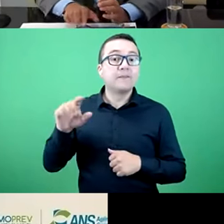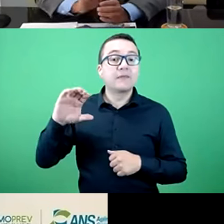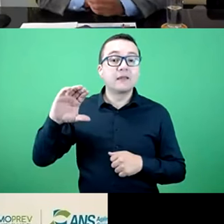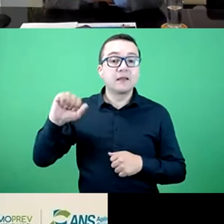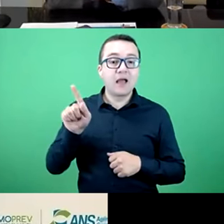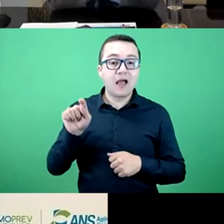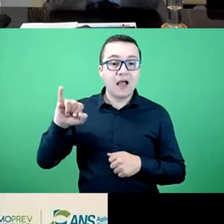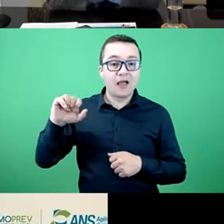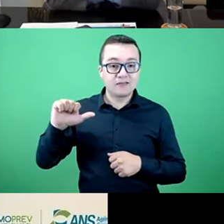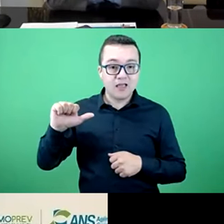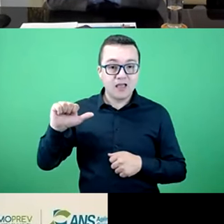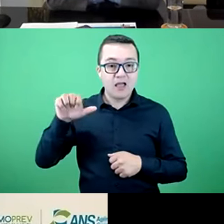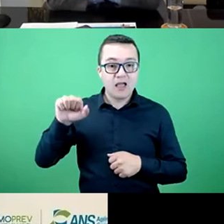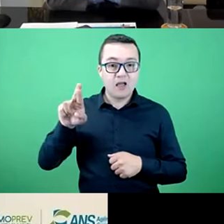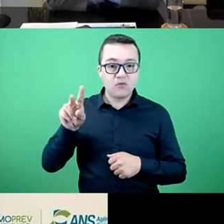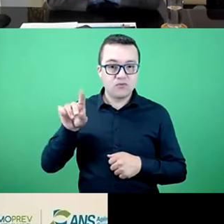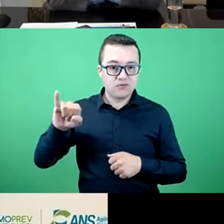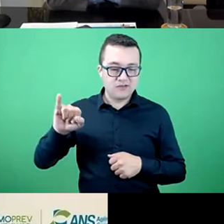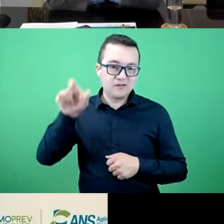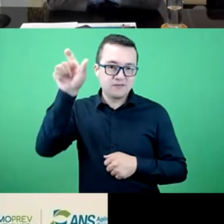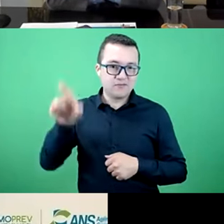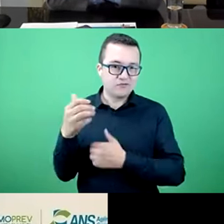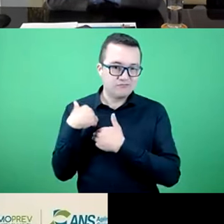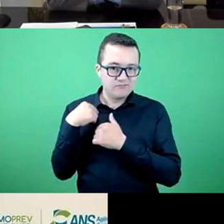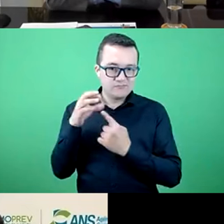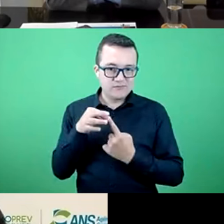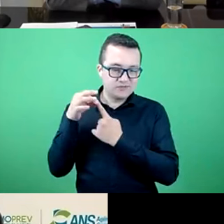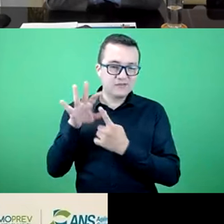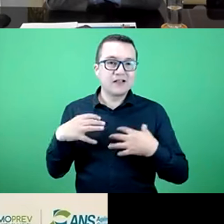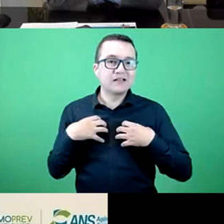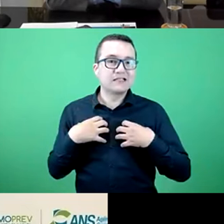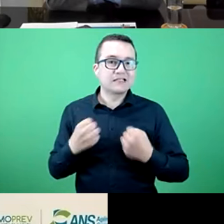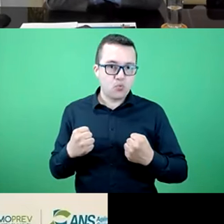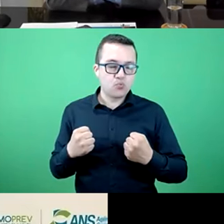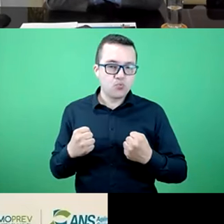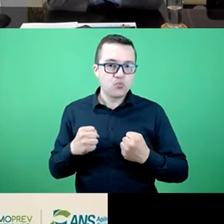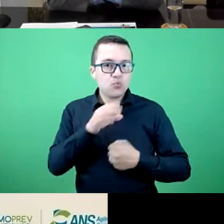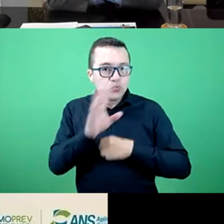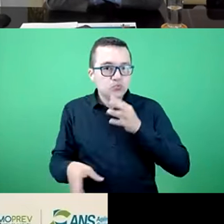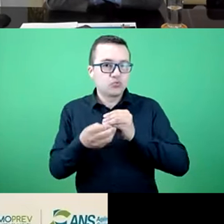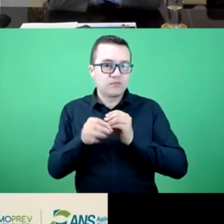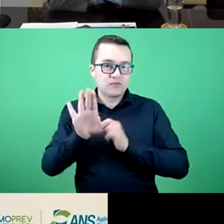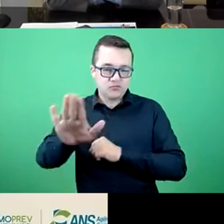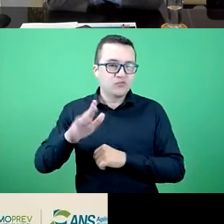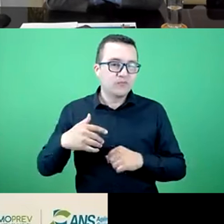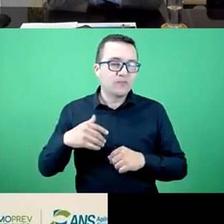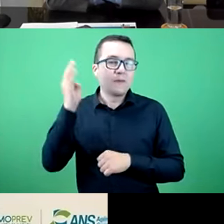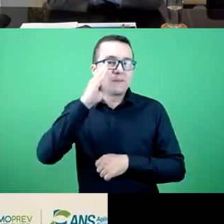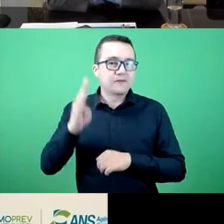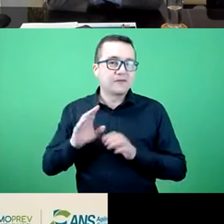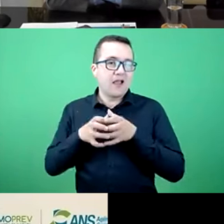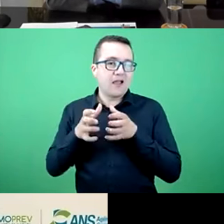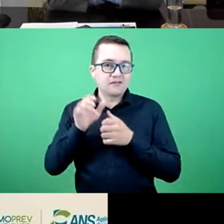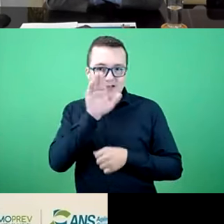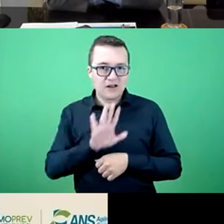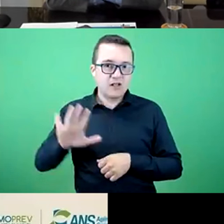They include Dr. Kadiadi, who is a specialist in supplementary health services from the supplementary